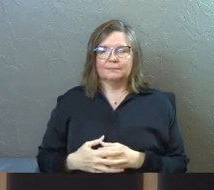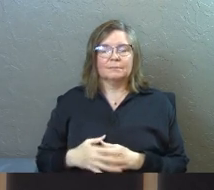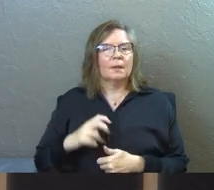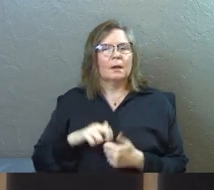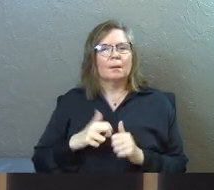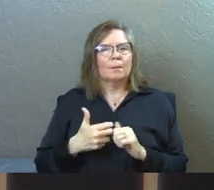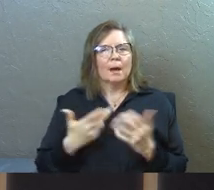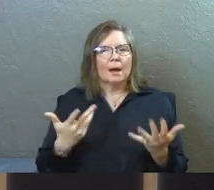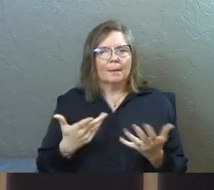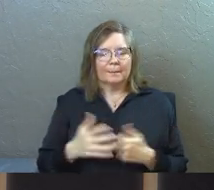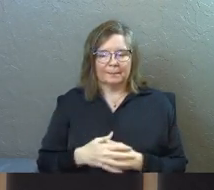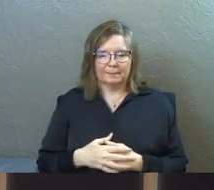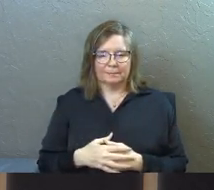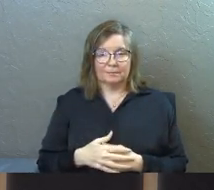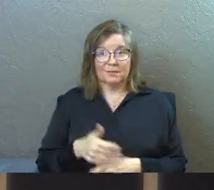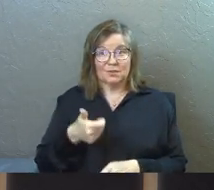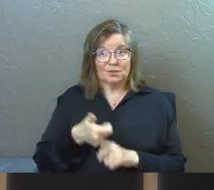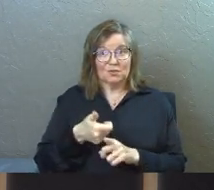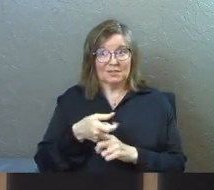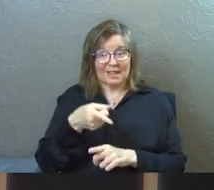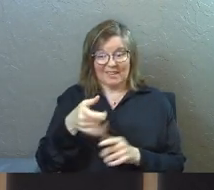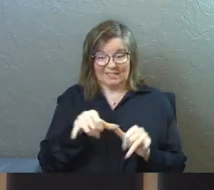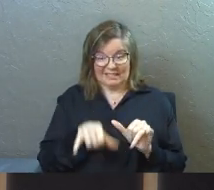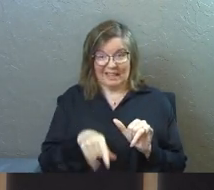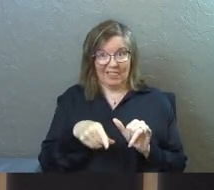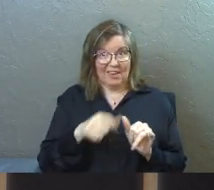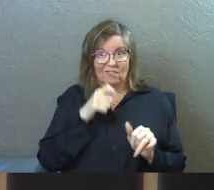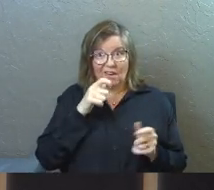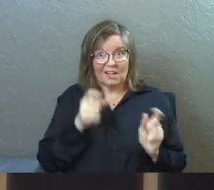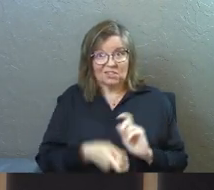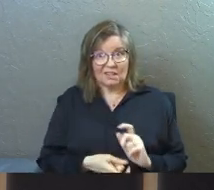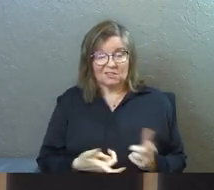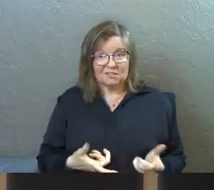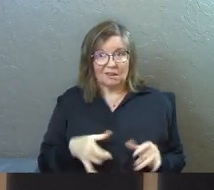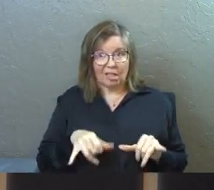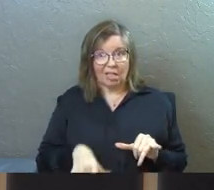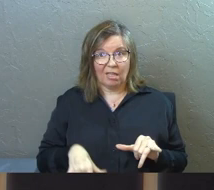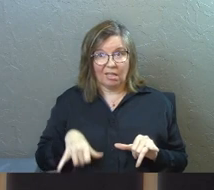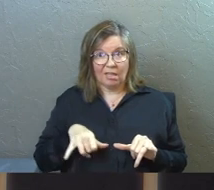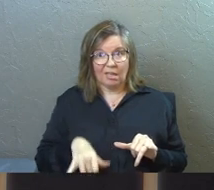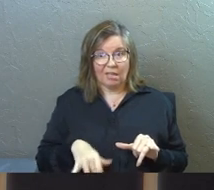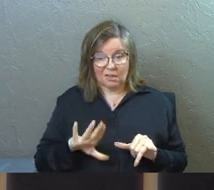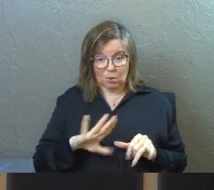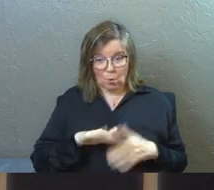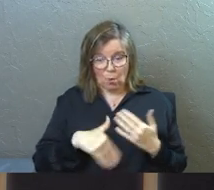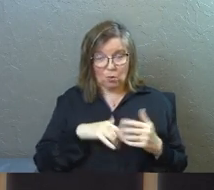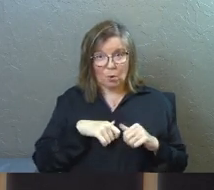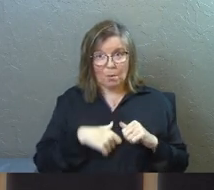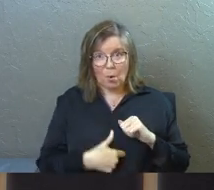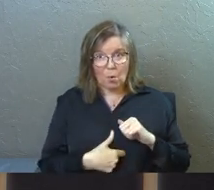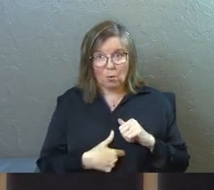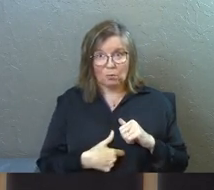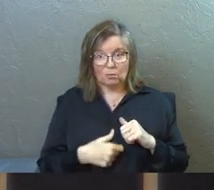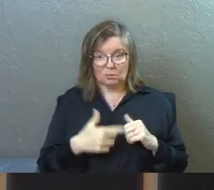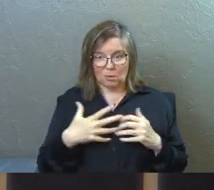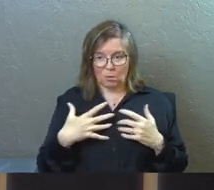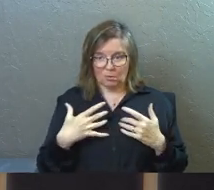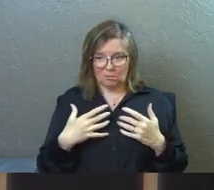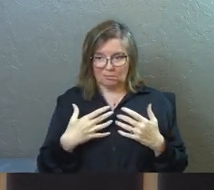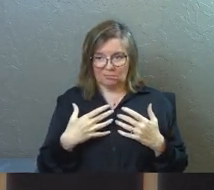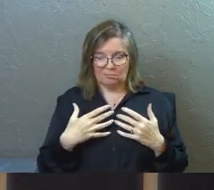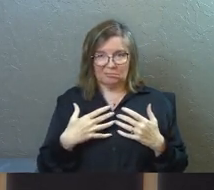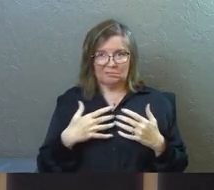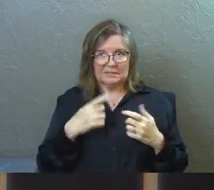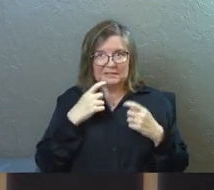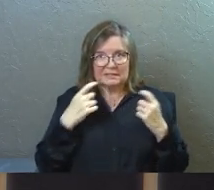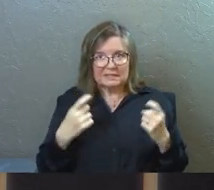the problem is, is that you would still be there in all your brokenness. You would still be there